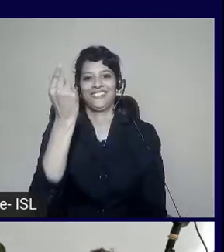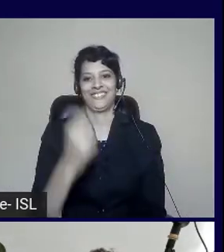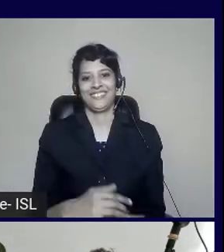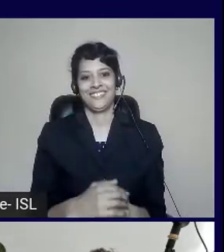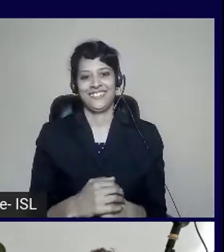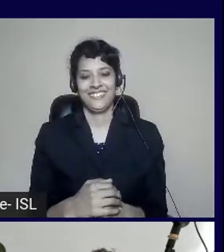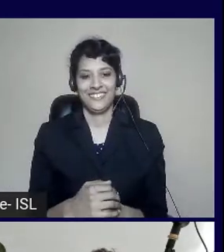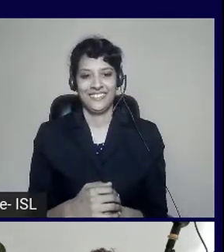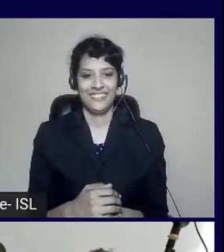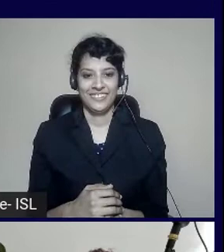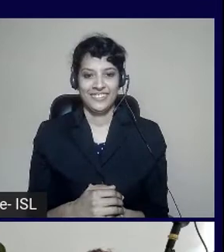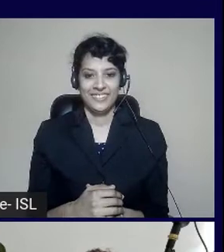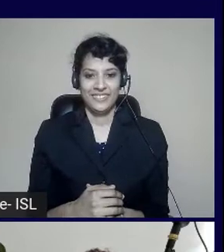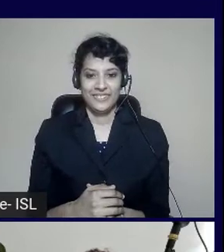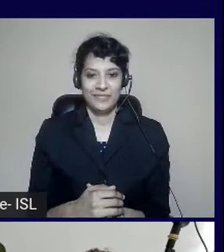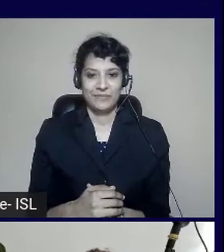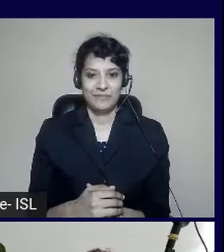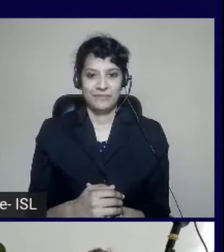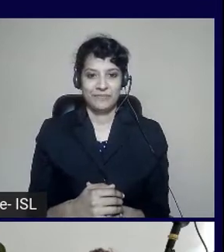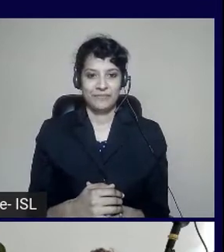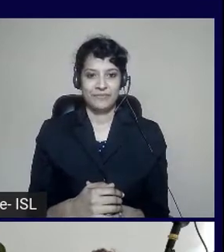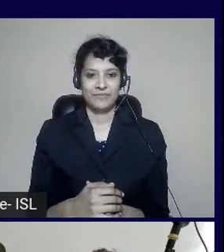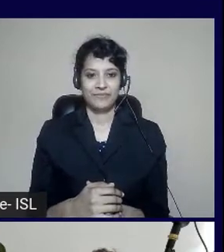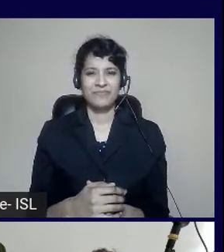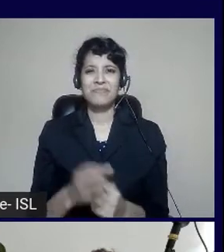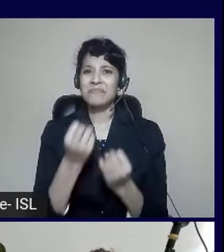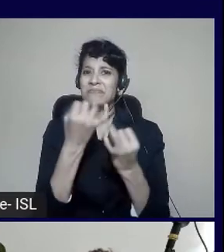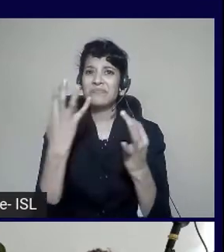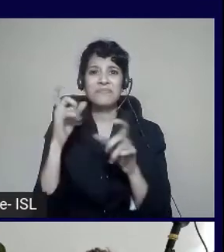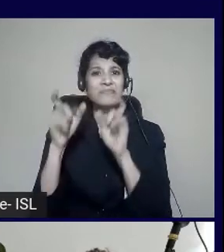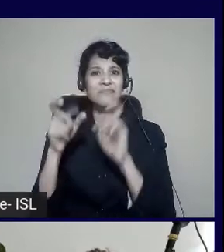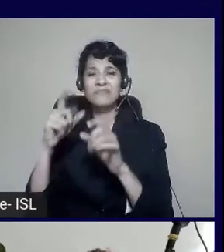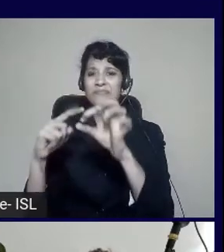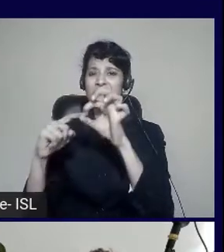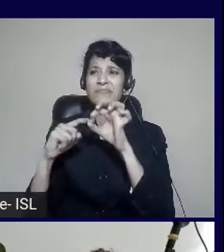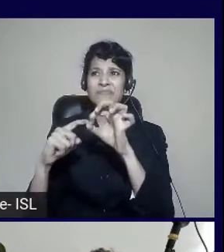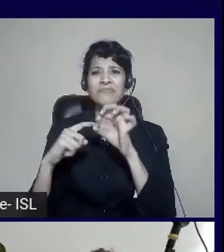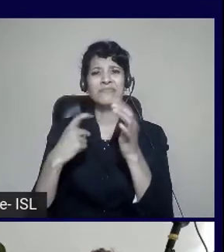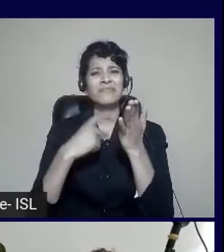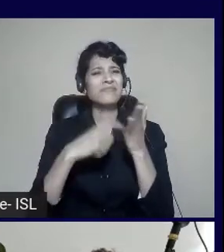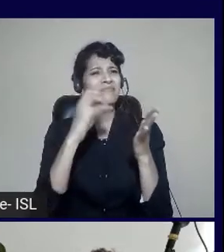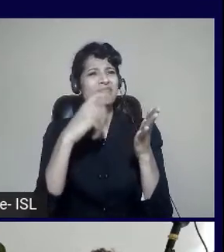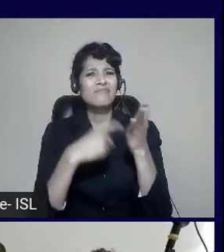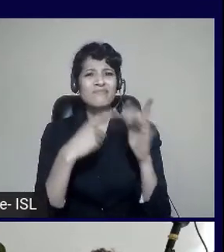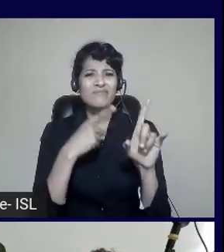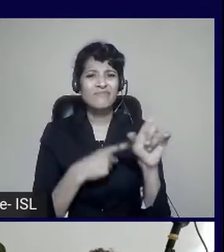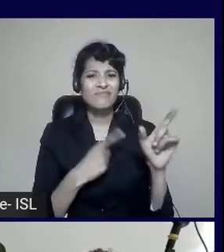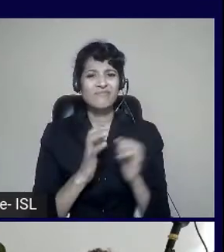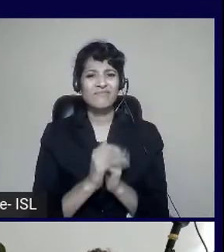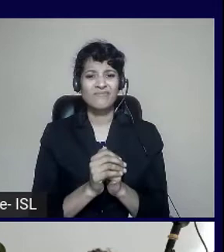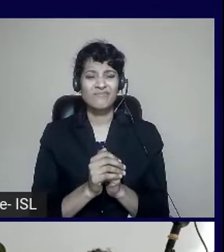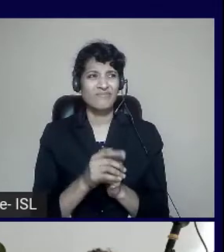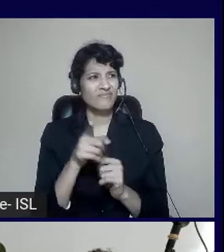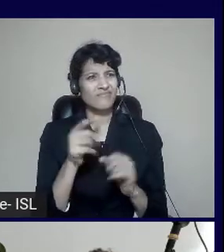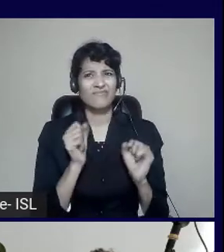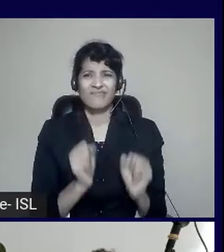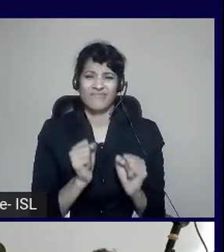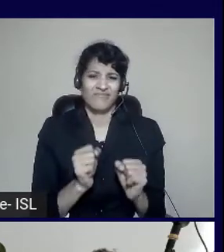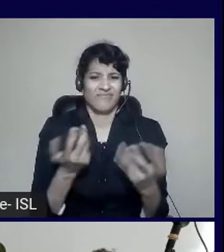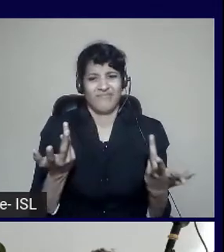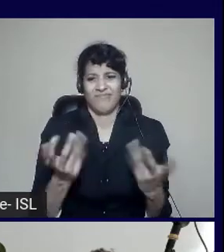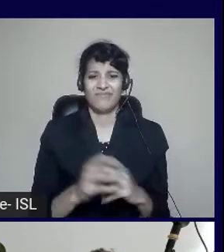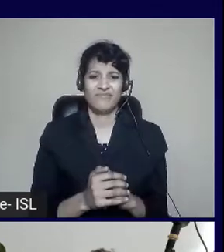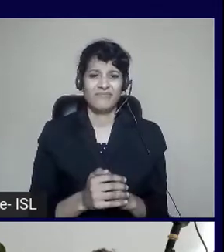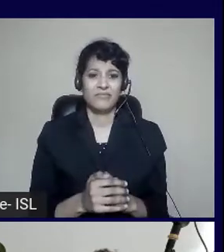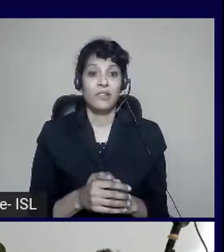lot of queries around this. Rory, this is really hard to do normally. And it's not meant to be done normally. You're meant to actually partner with a